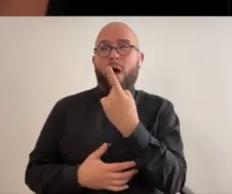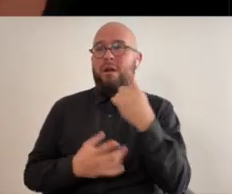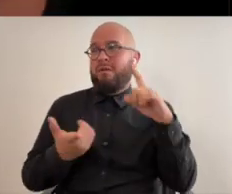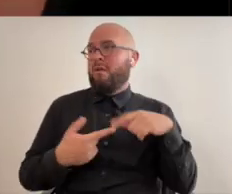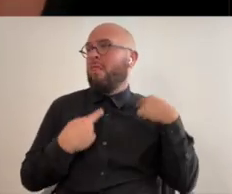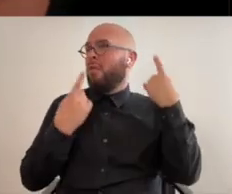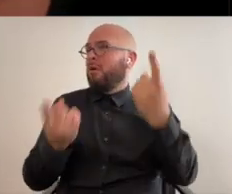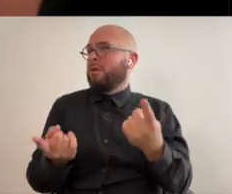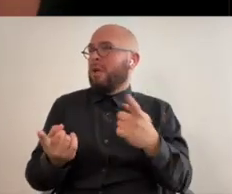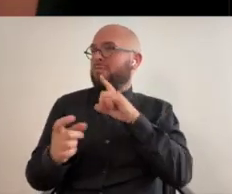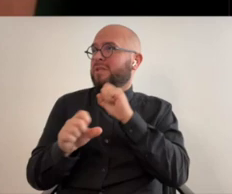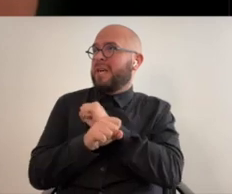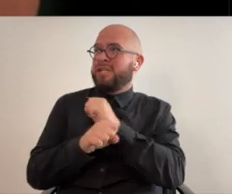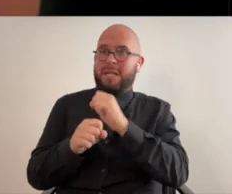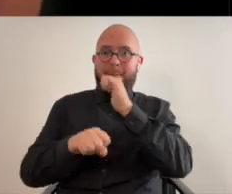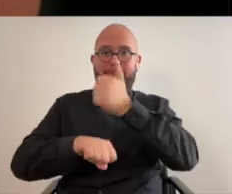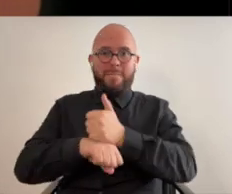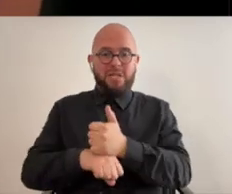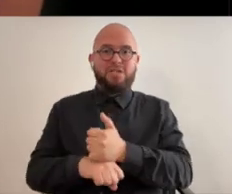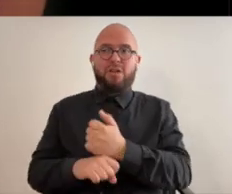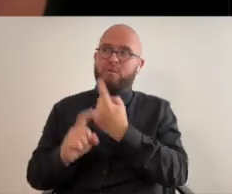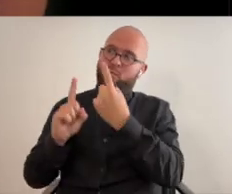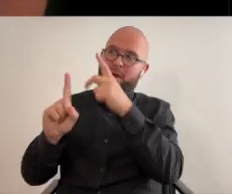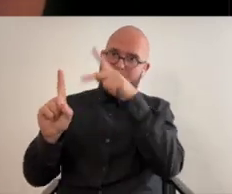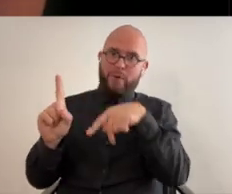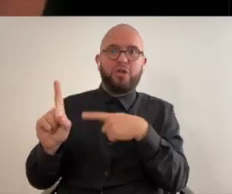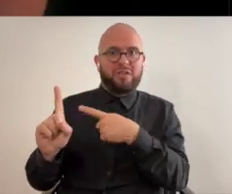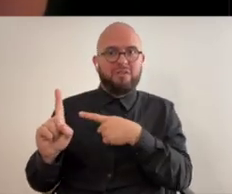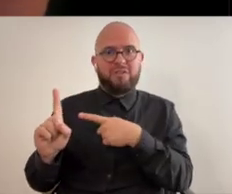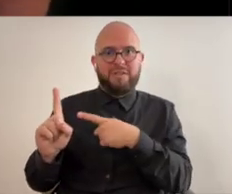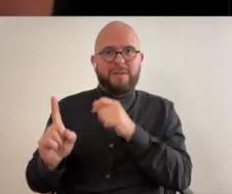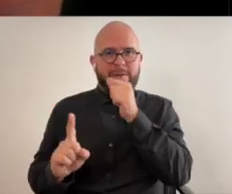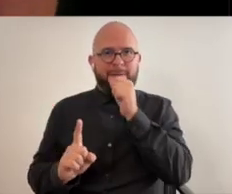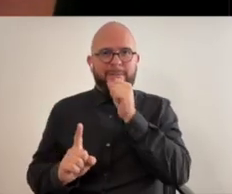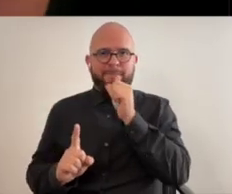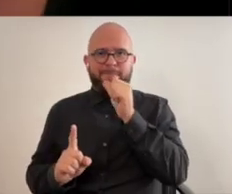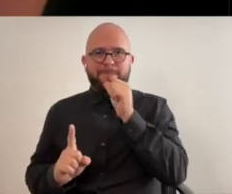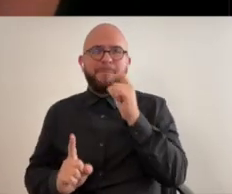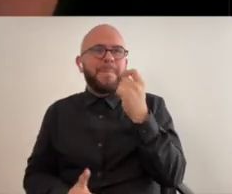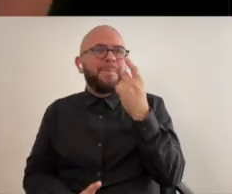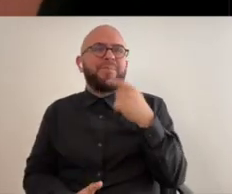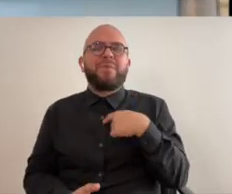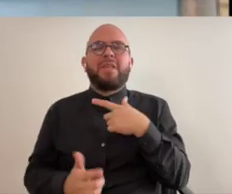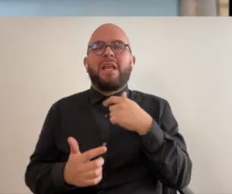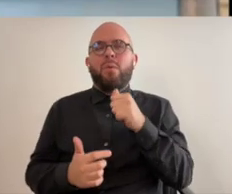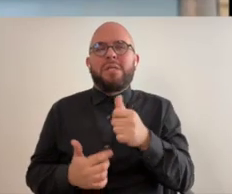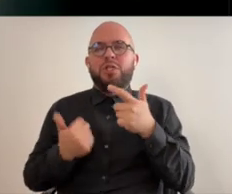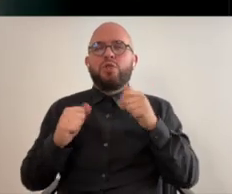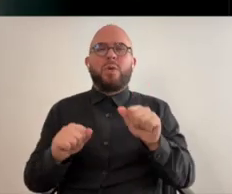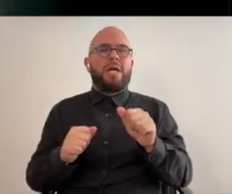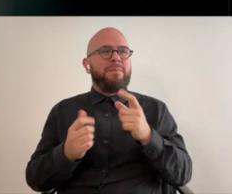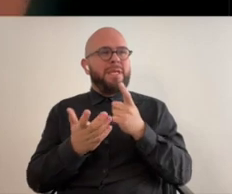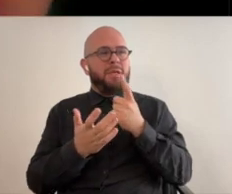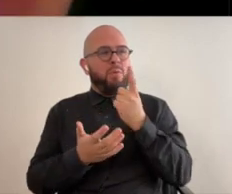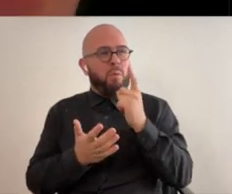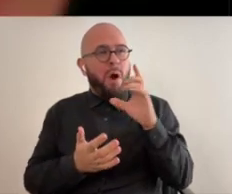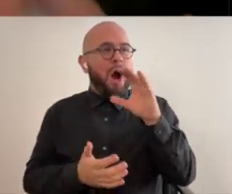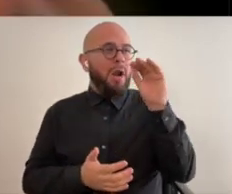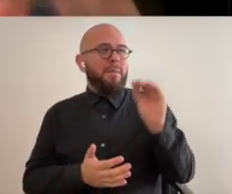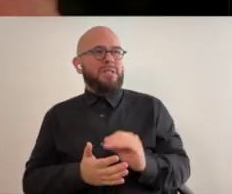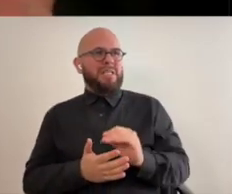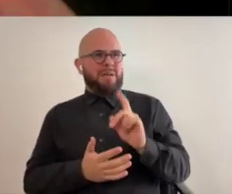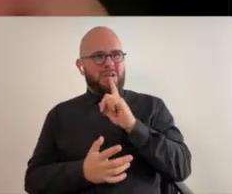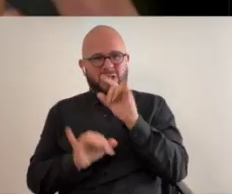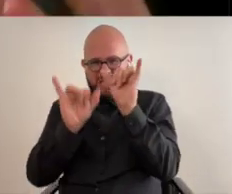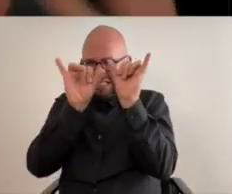actually one of the few paintings i made in a long time that was based on an individual and i wasn't trying to be 100